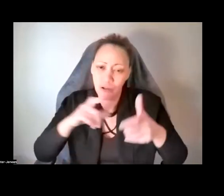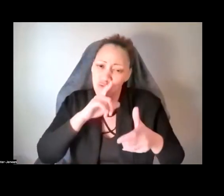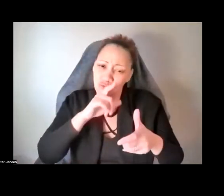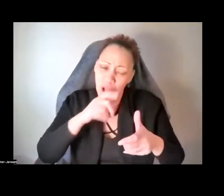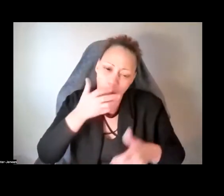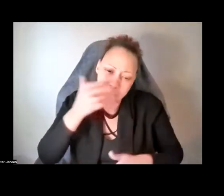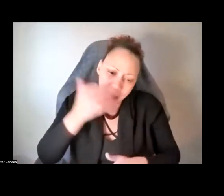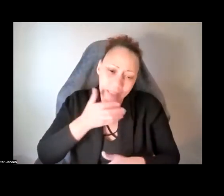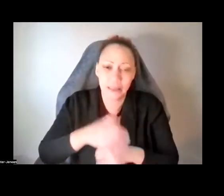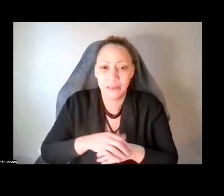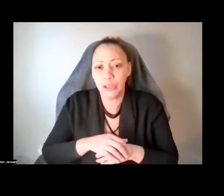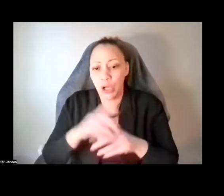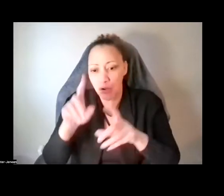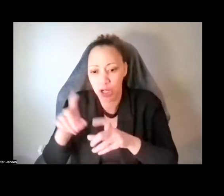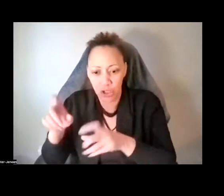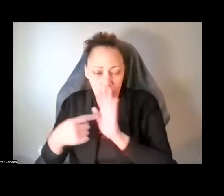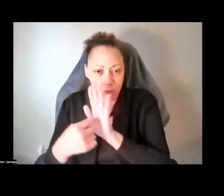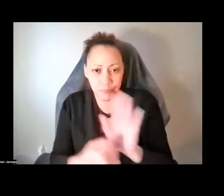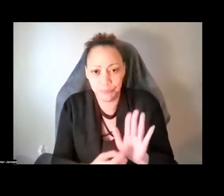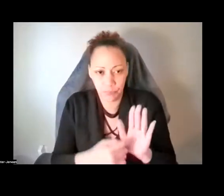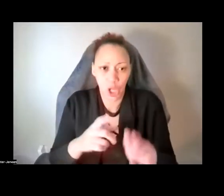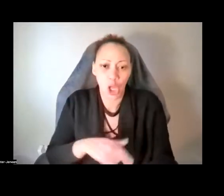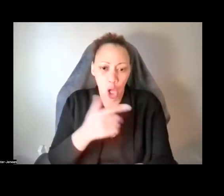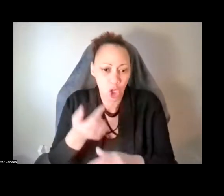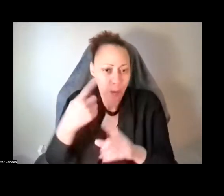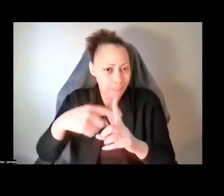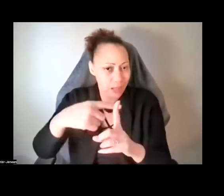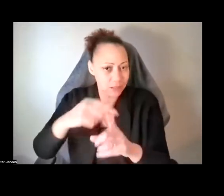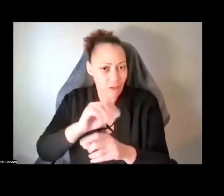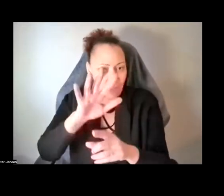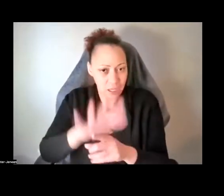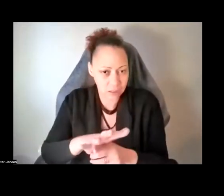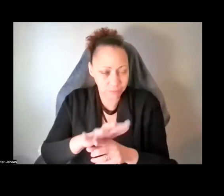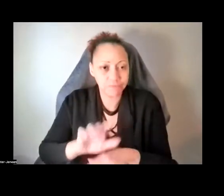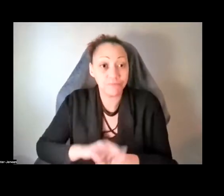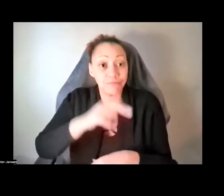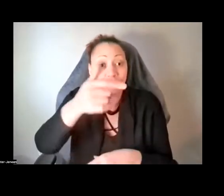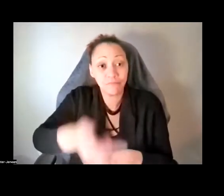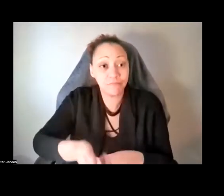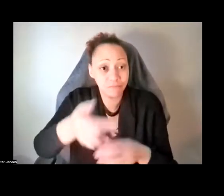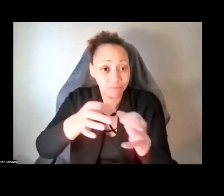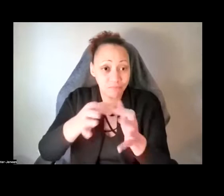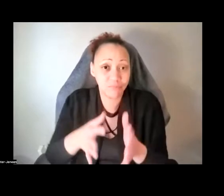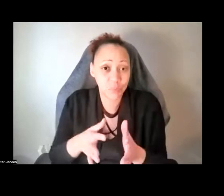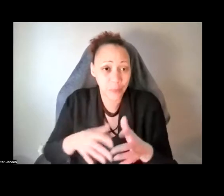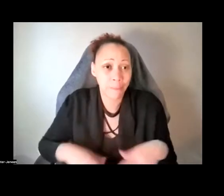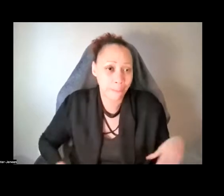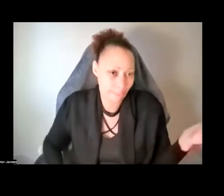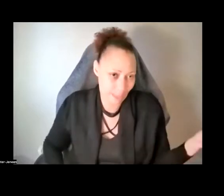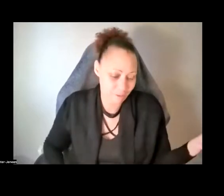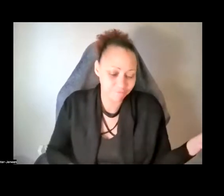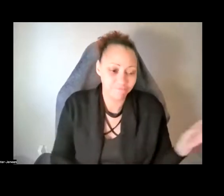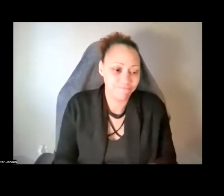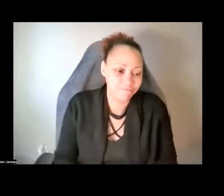questionnaires that have been demonstrating these long-term positive effects. Um, and currently I'm not really familiar